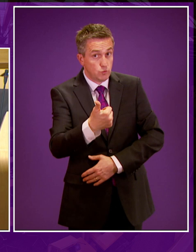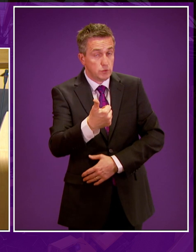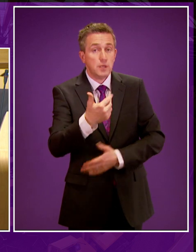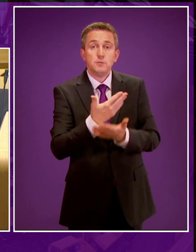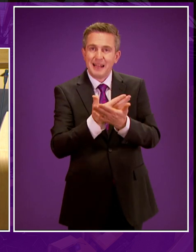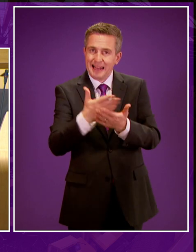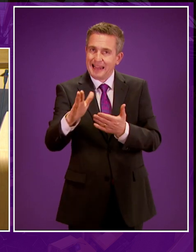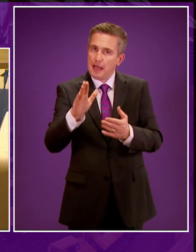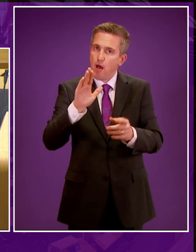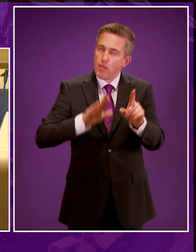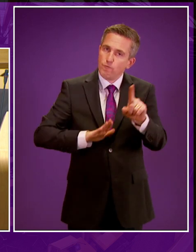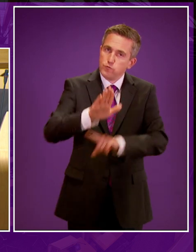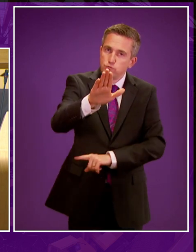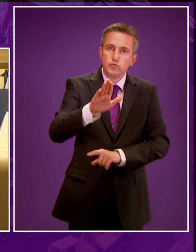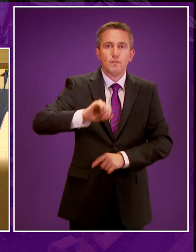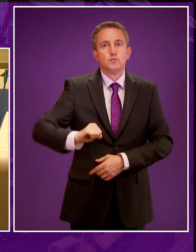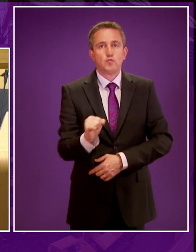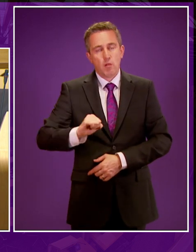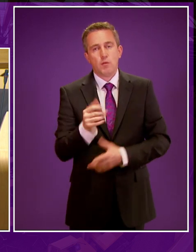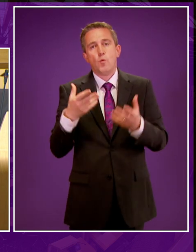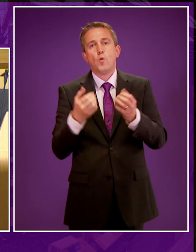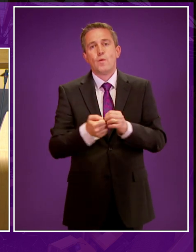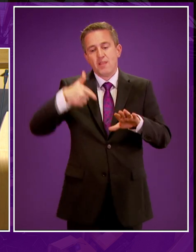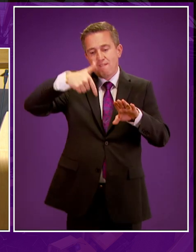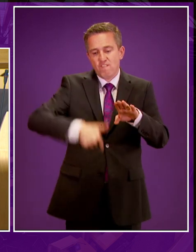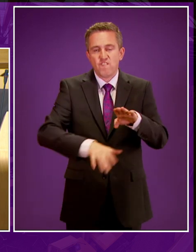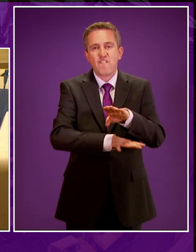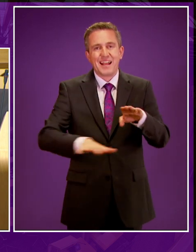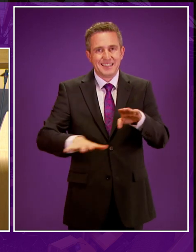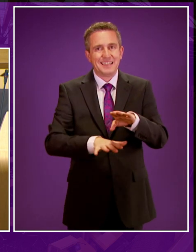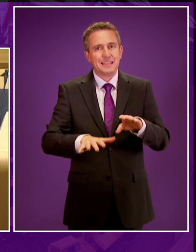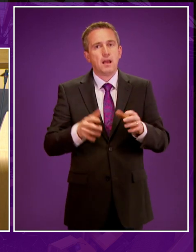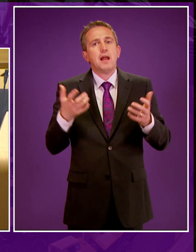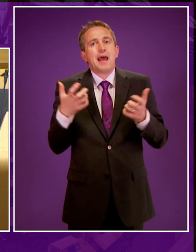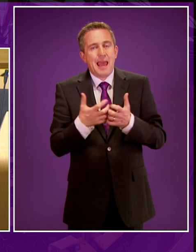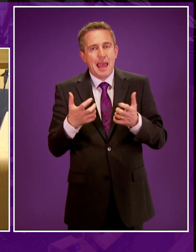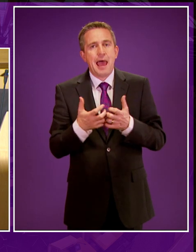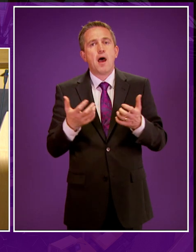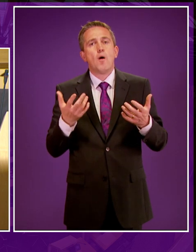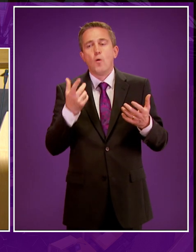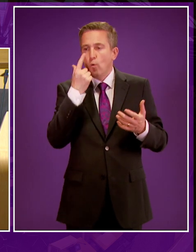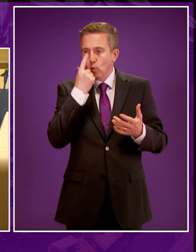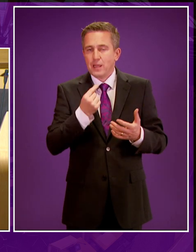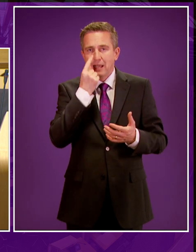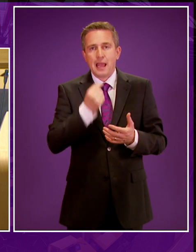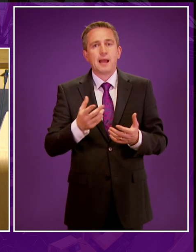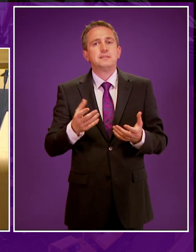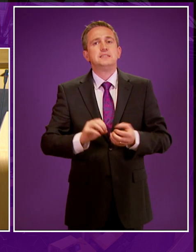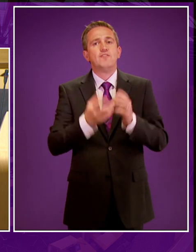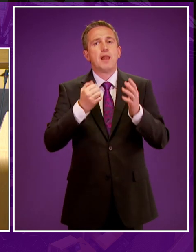clear in our direction of travel and provide a focus for what needs to be done to provide for our energy needs in a modern, forward-looking country.